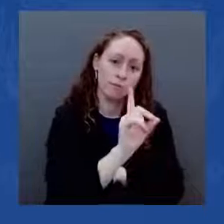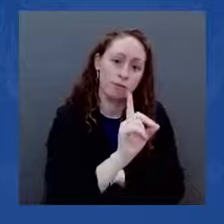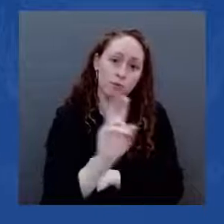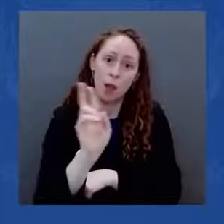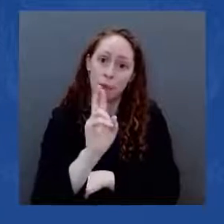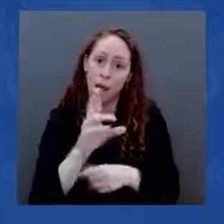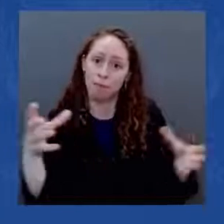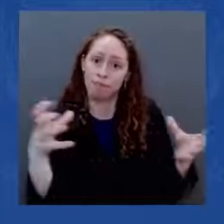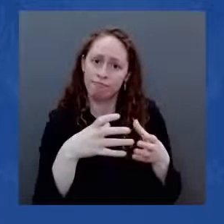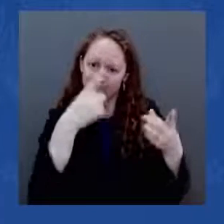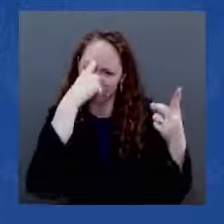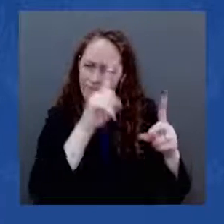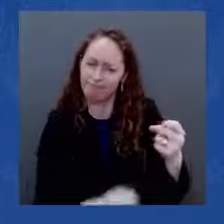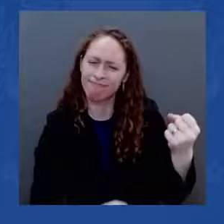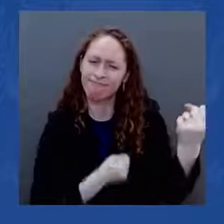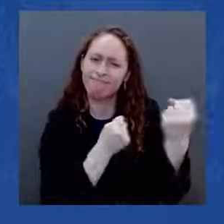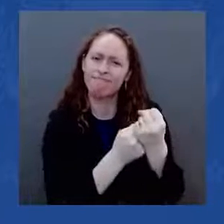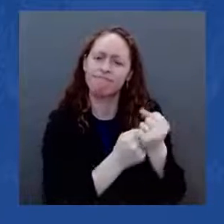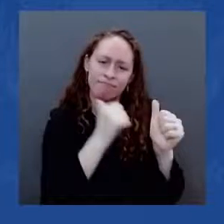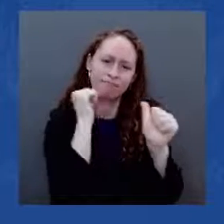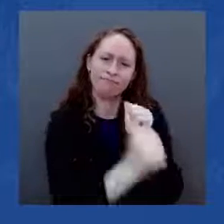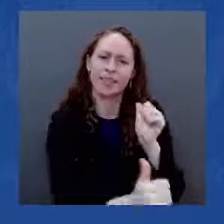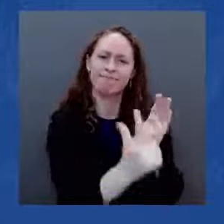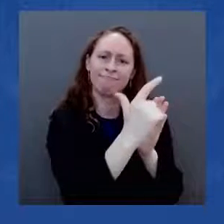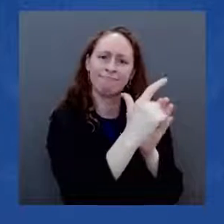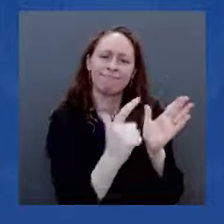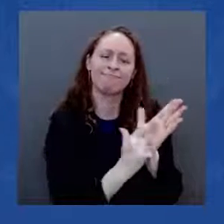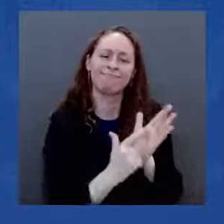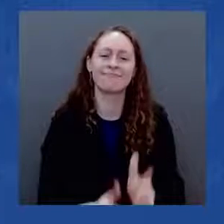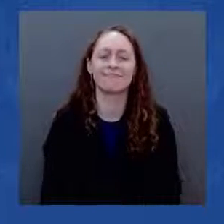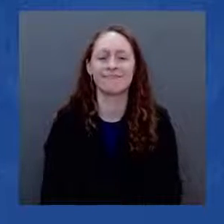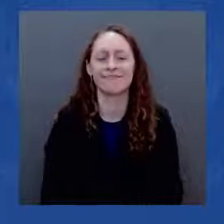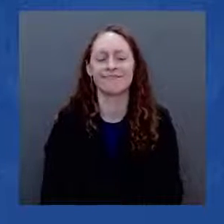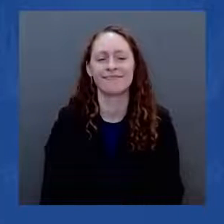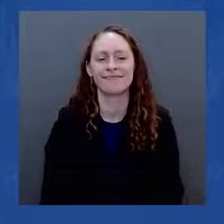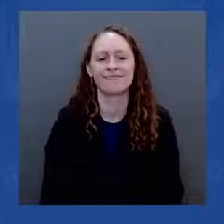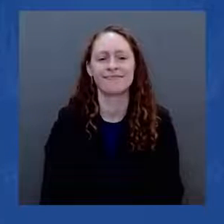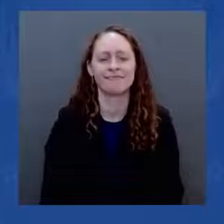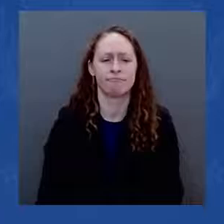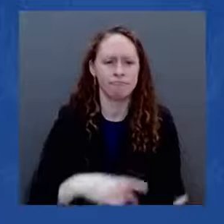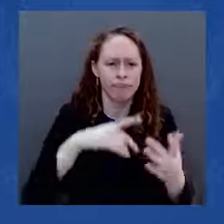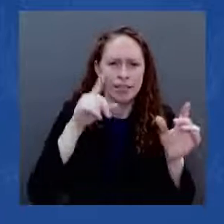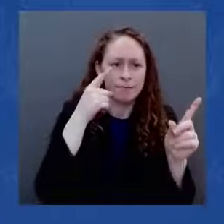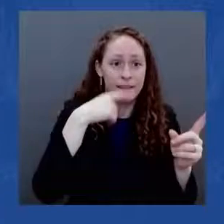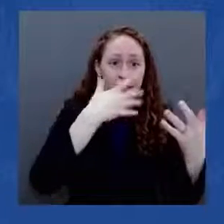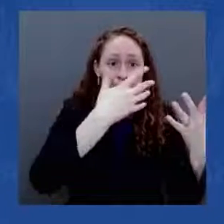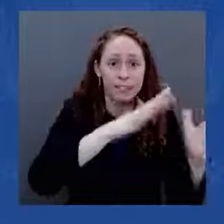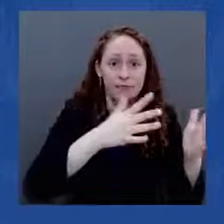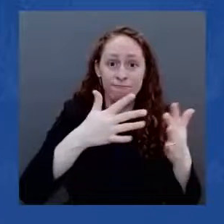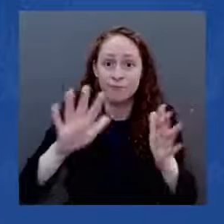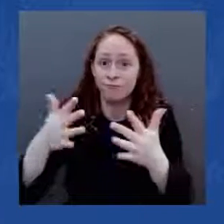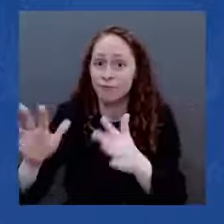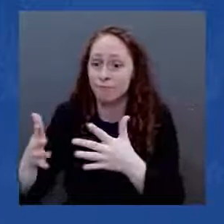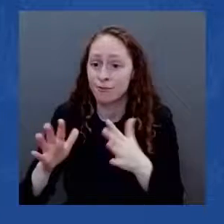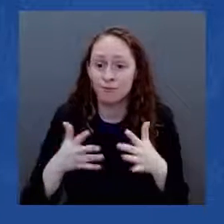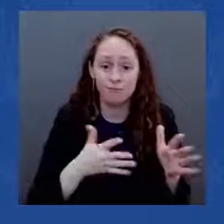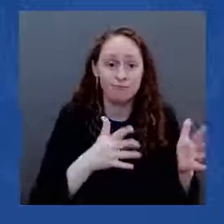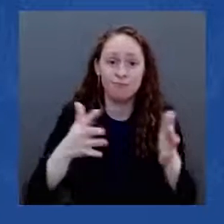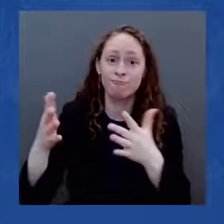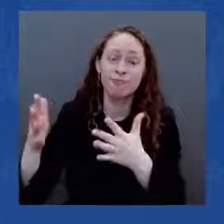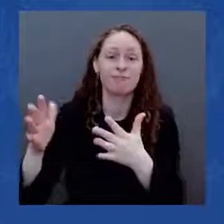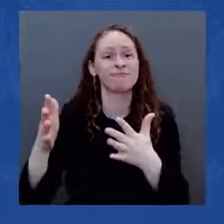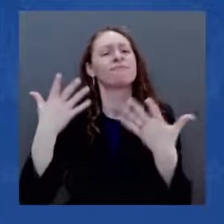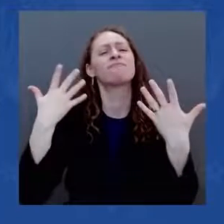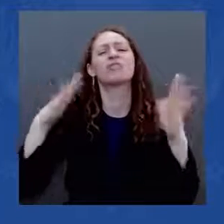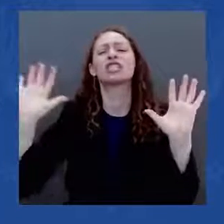again. We've once again been number one in the world instead of where we sit now at number 13 in terms of